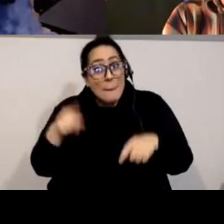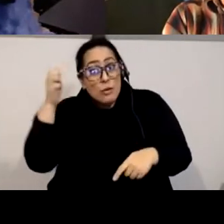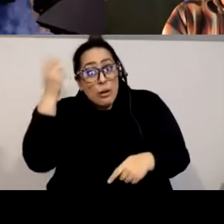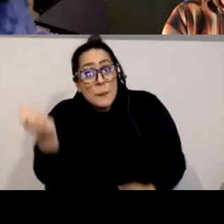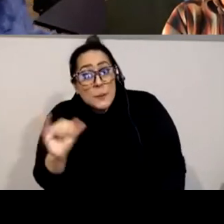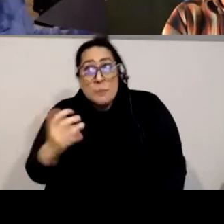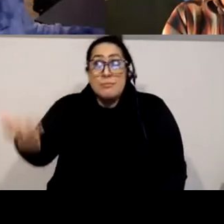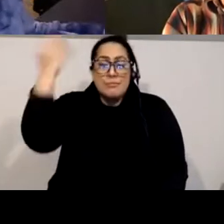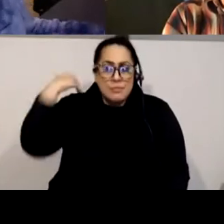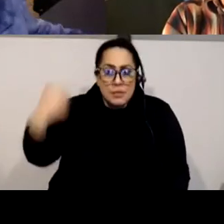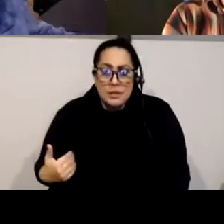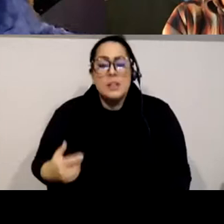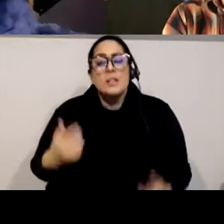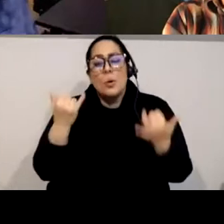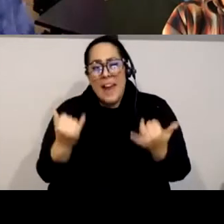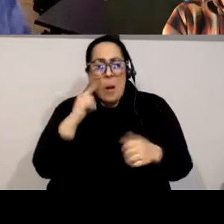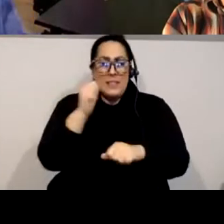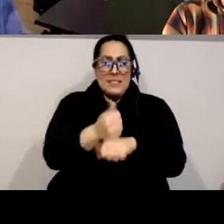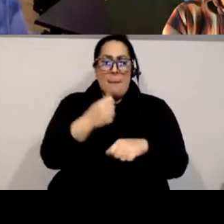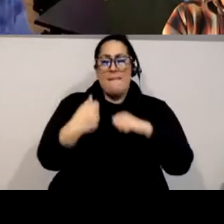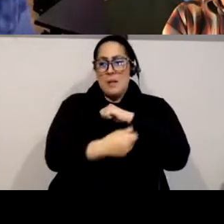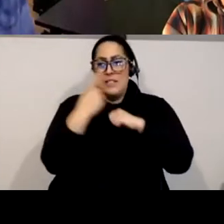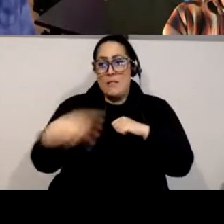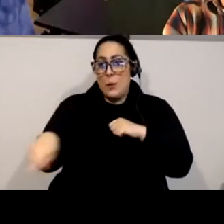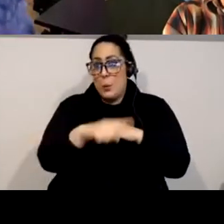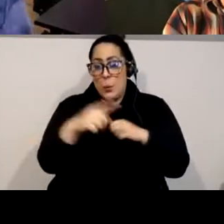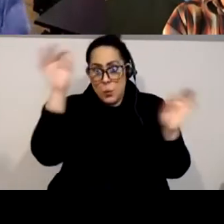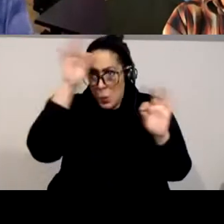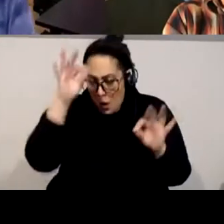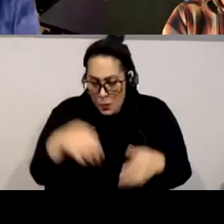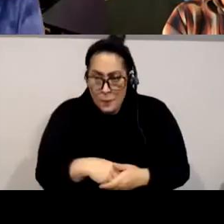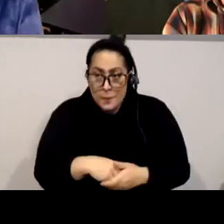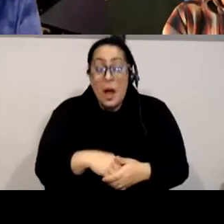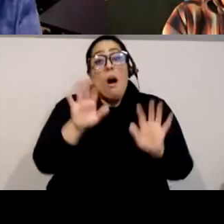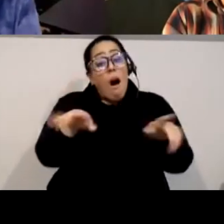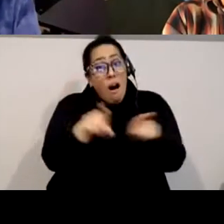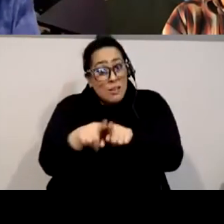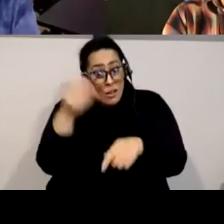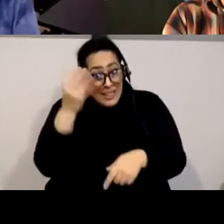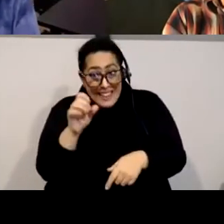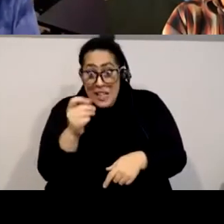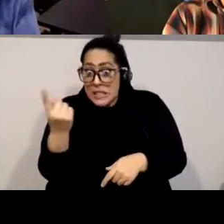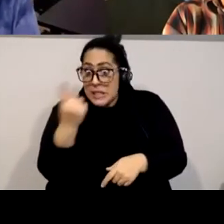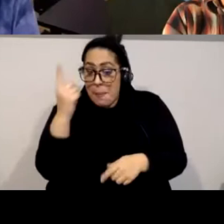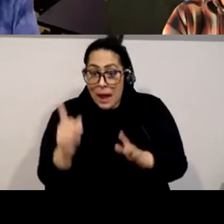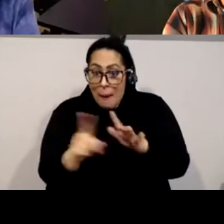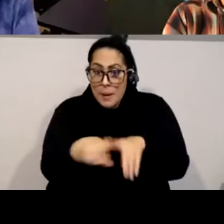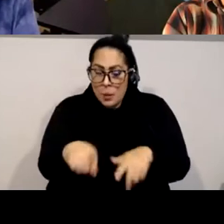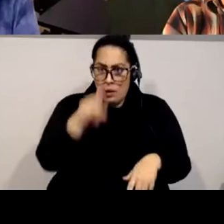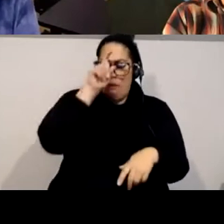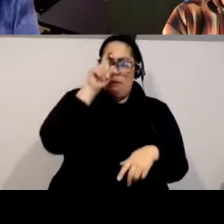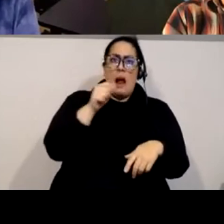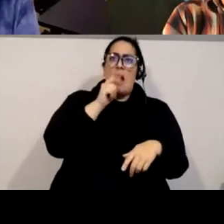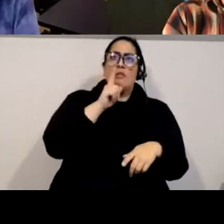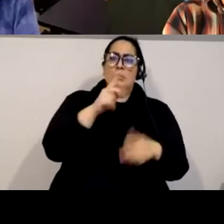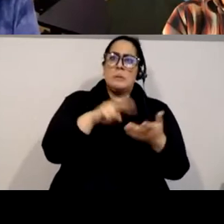for those of you who may not know. And again, if there's anything that we've talked about, please, you know, feel free to sort of chime in.